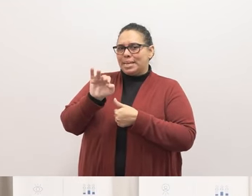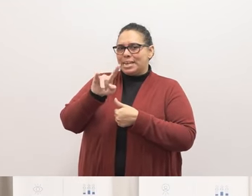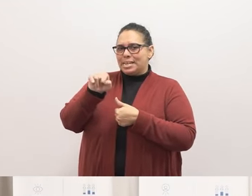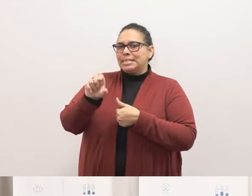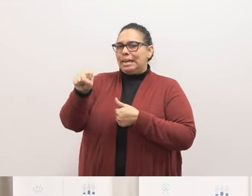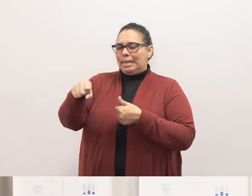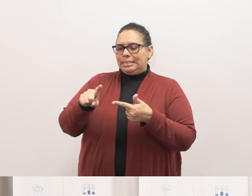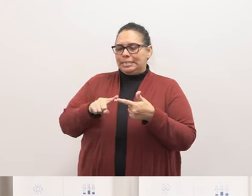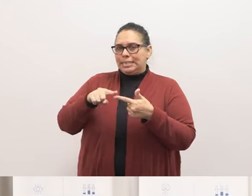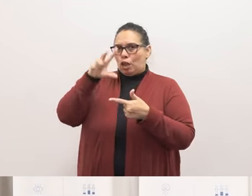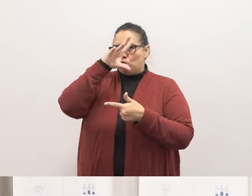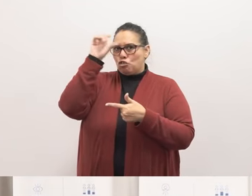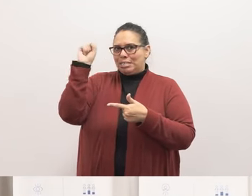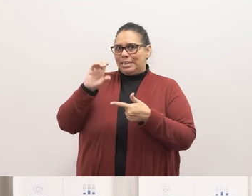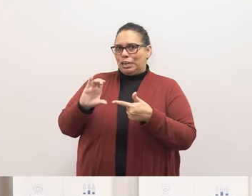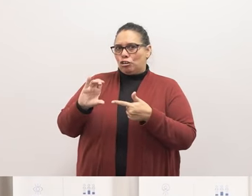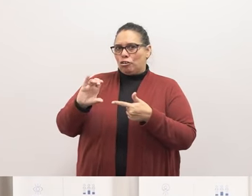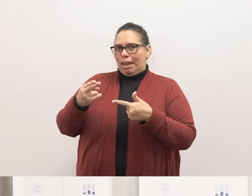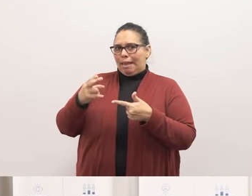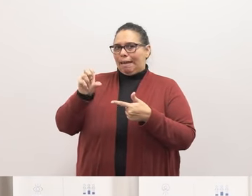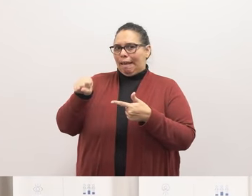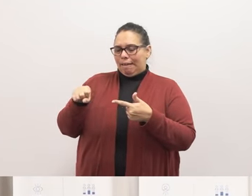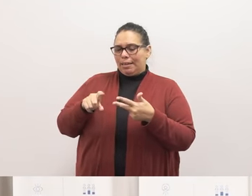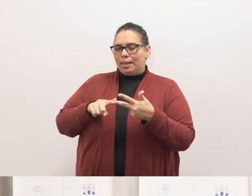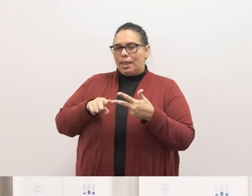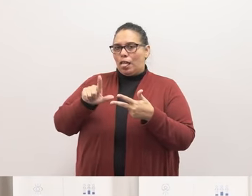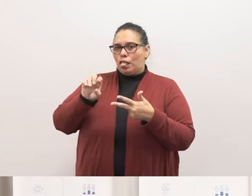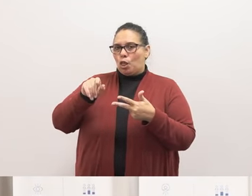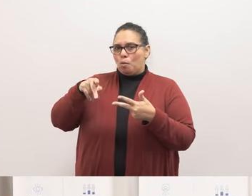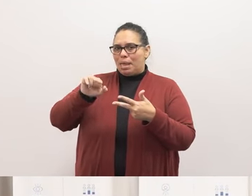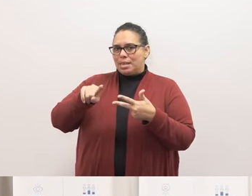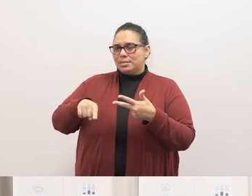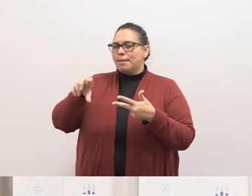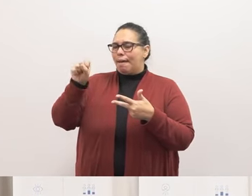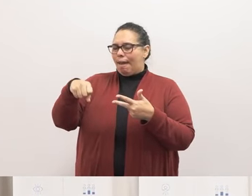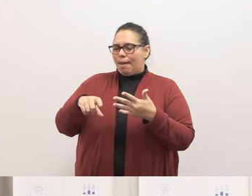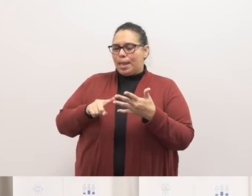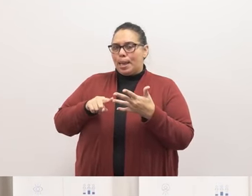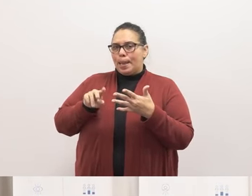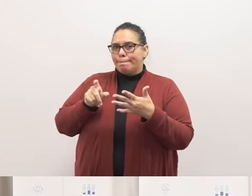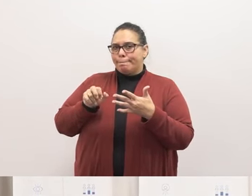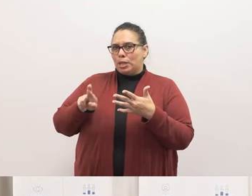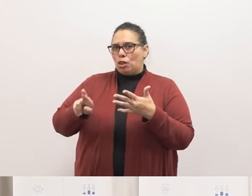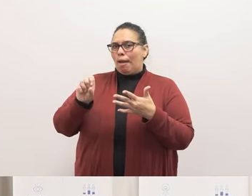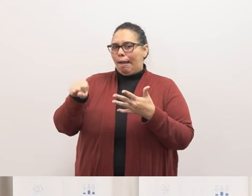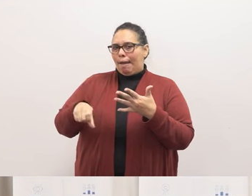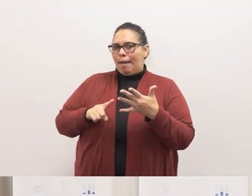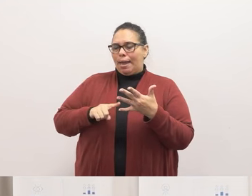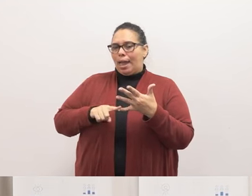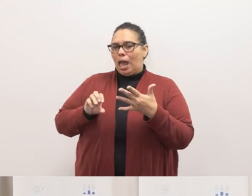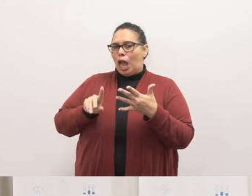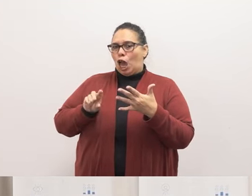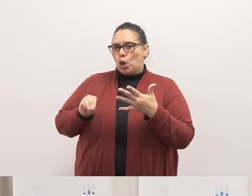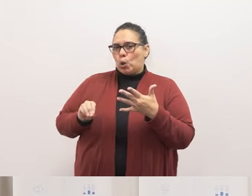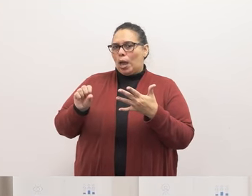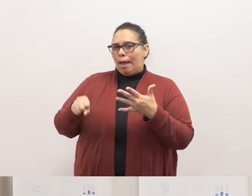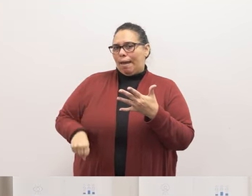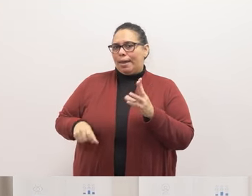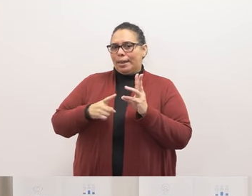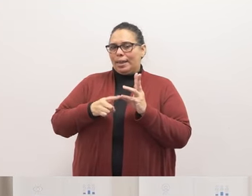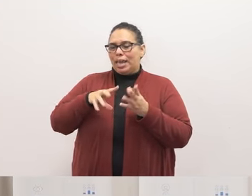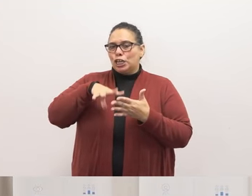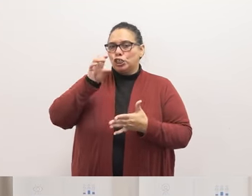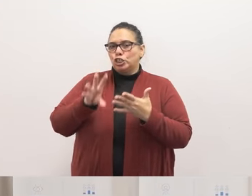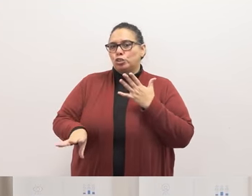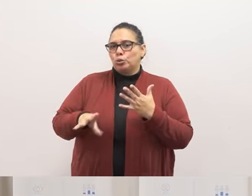Craighead aye member Lopez aye member Miller aye member Otto aye and student